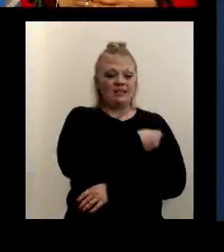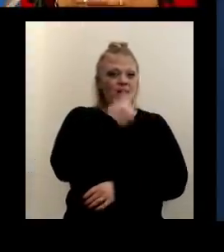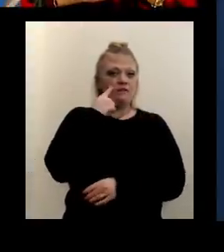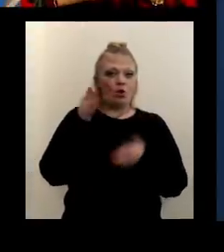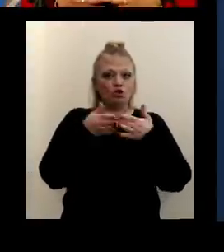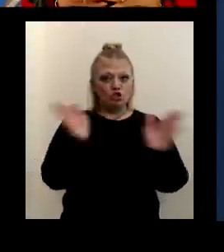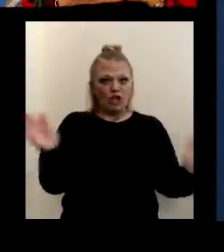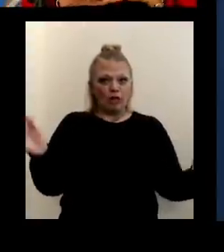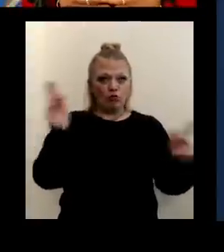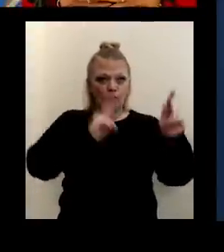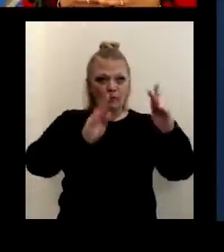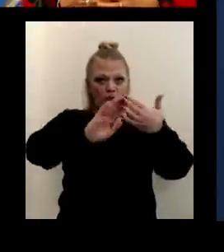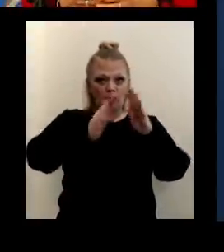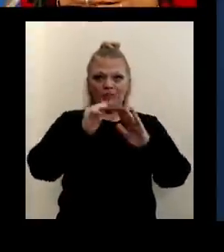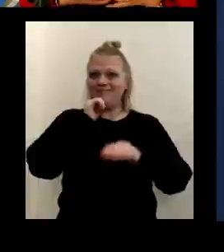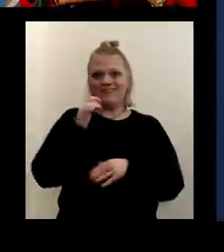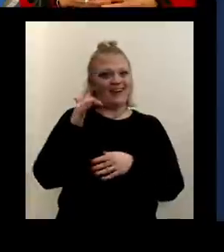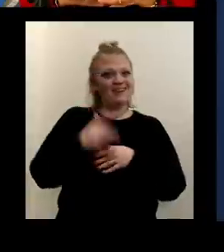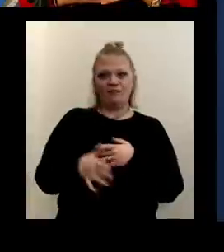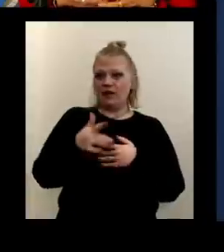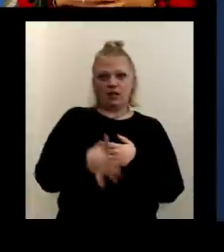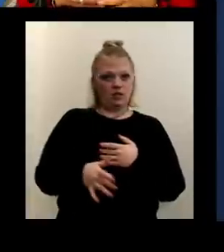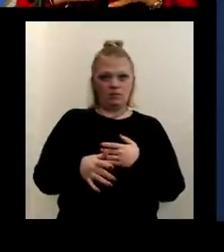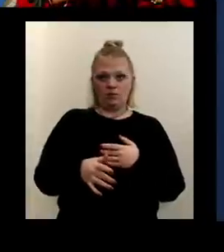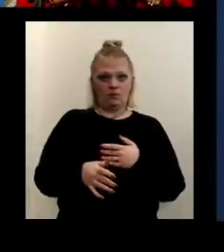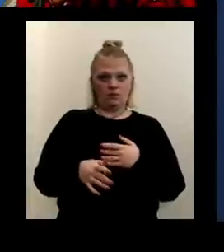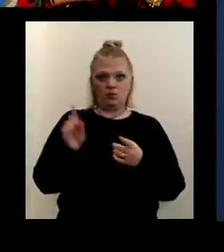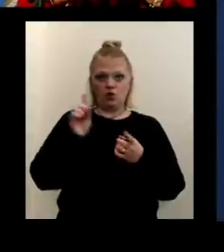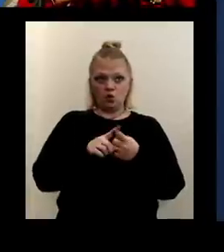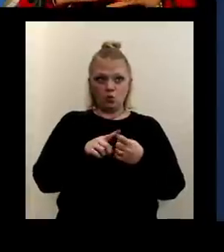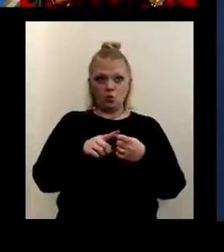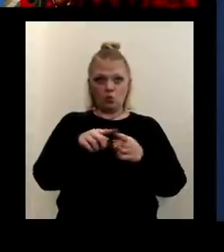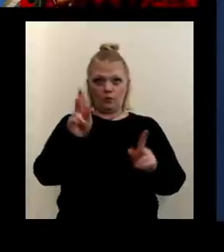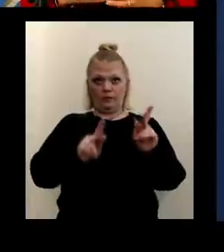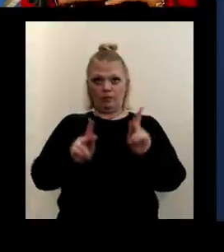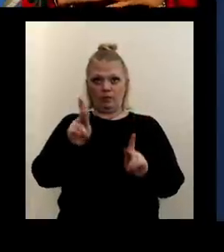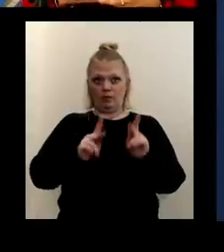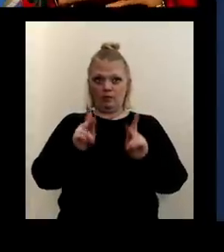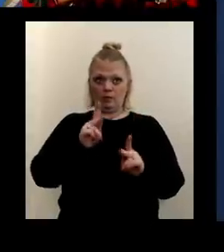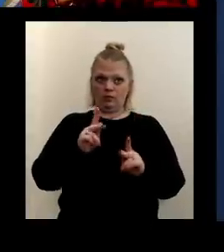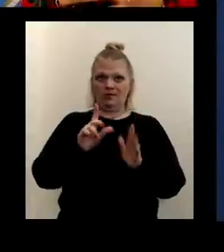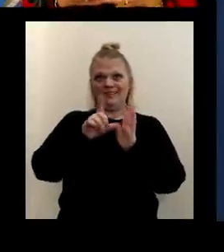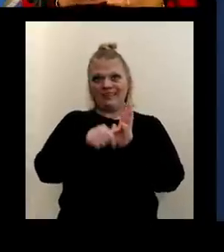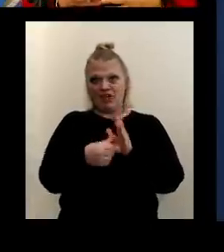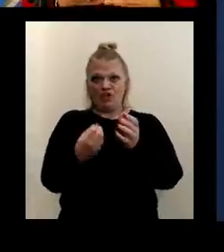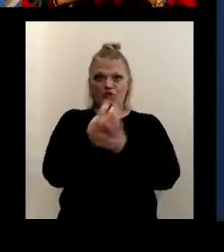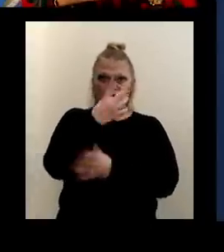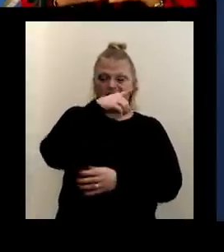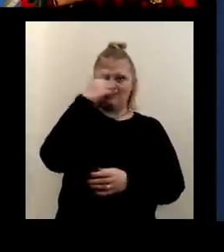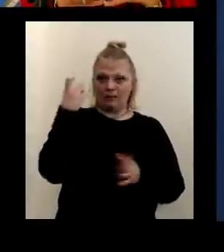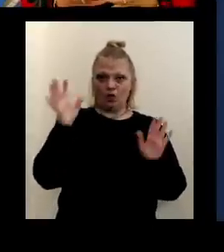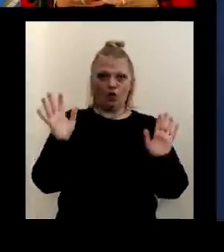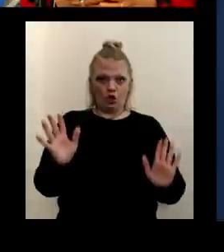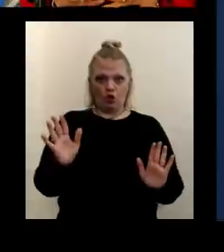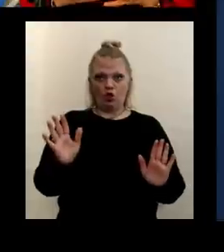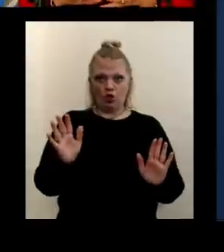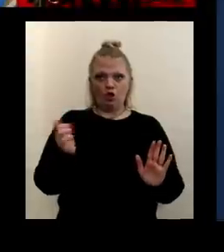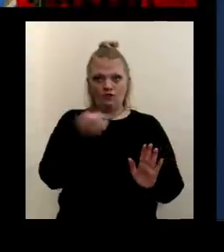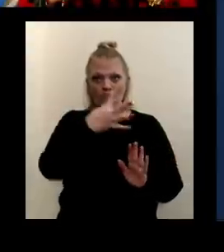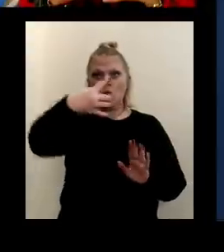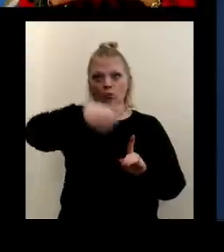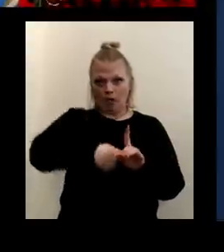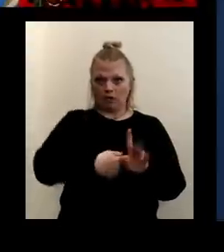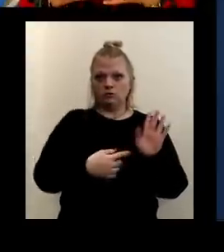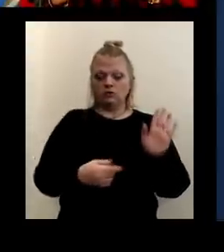community will not be available for the public and probably until later this spring or the summer. It will be a months. So